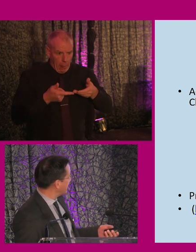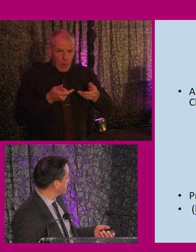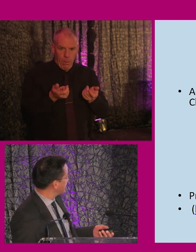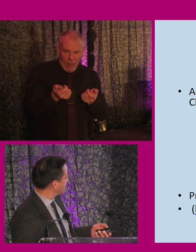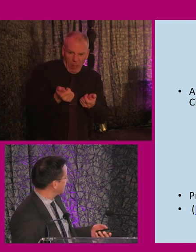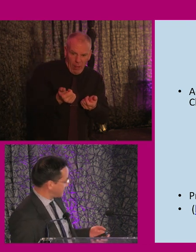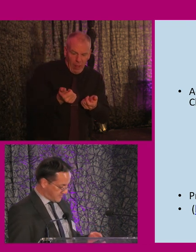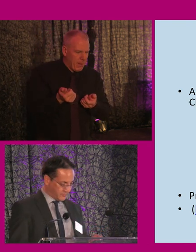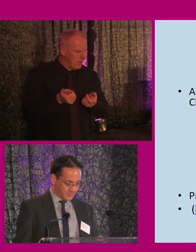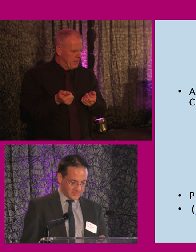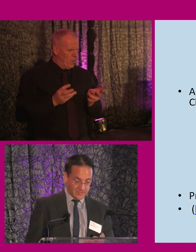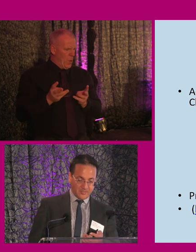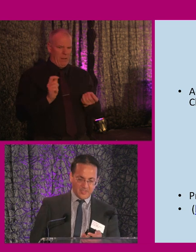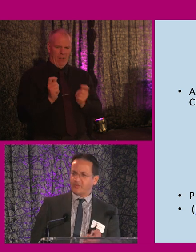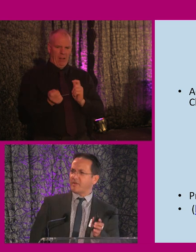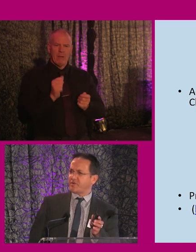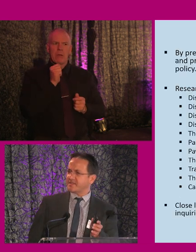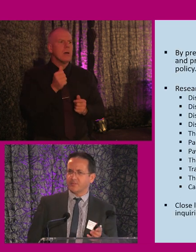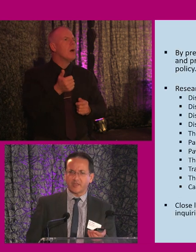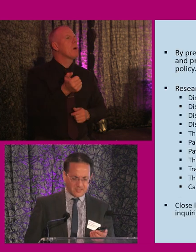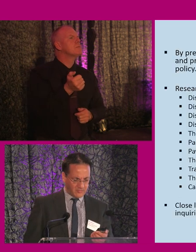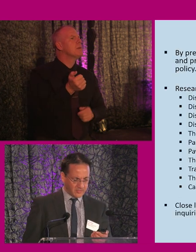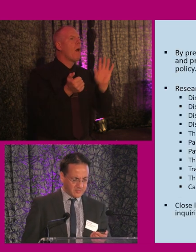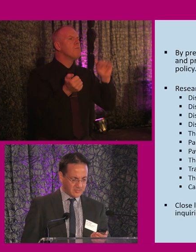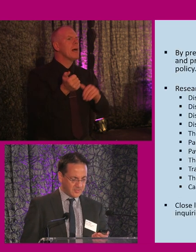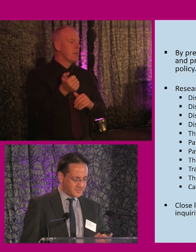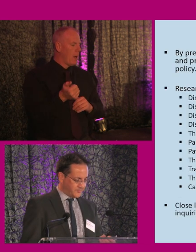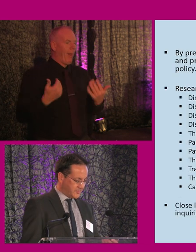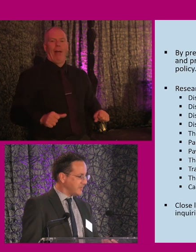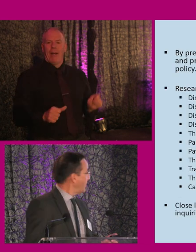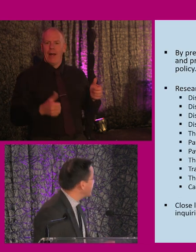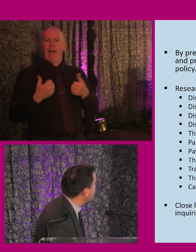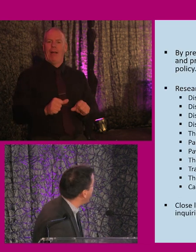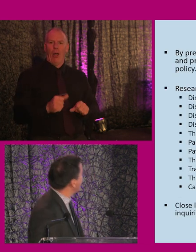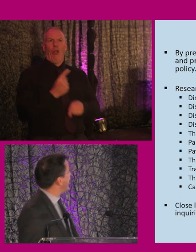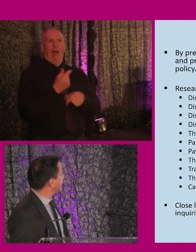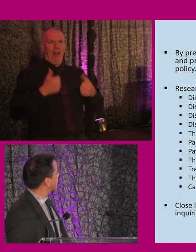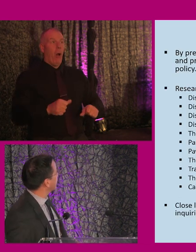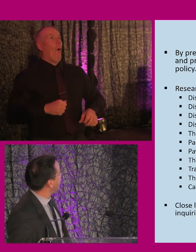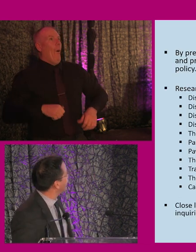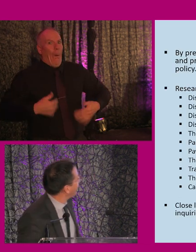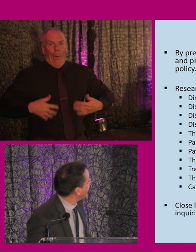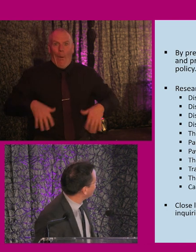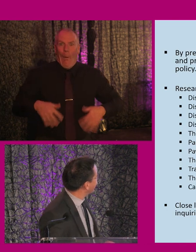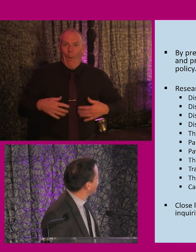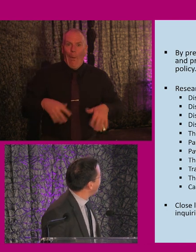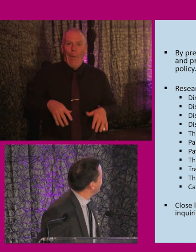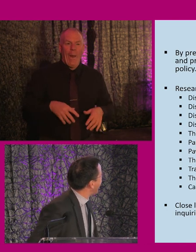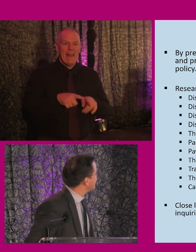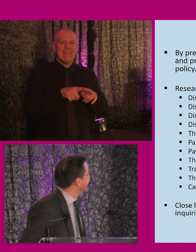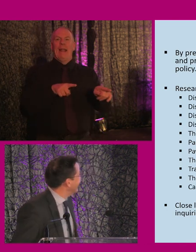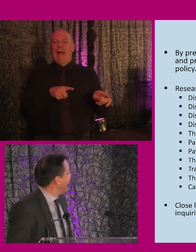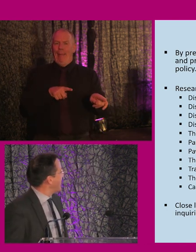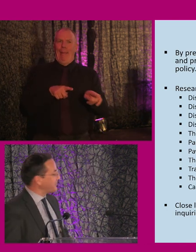work, which it doesn't seem to want to do. What do I press to make this go on? It's the, oh, is it? Oh, marvellous. Okay. Slight, slight delayed